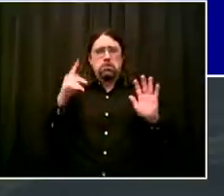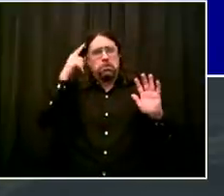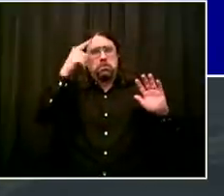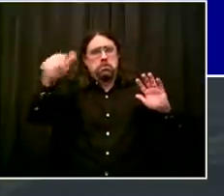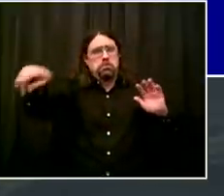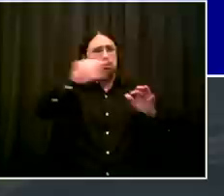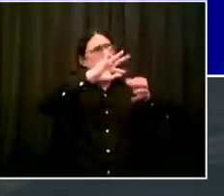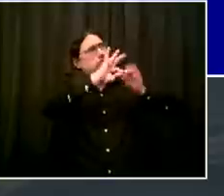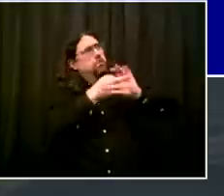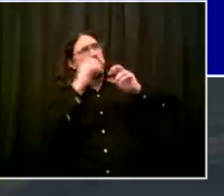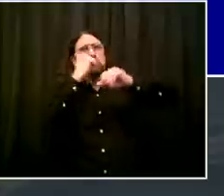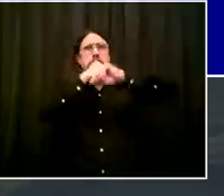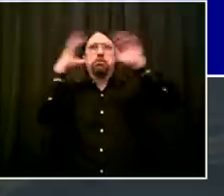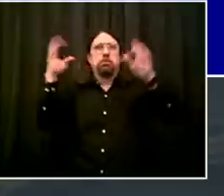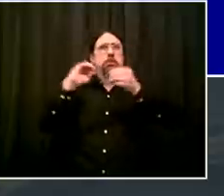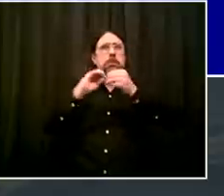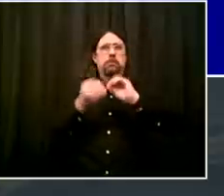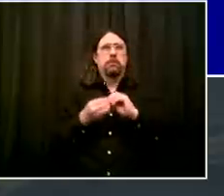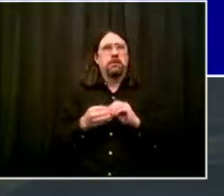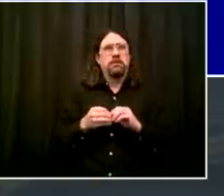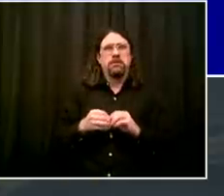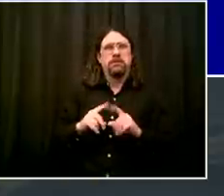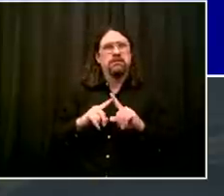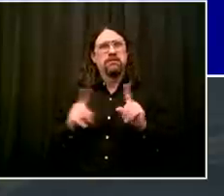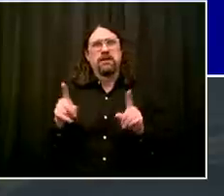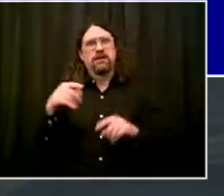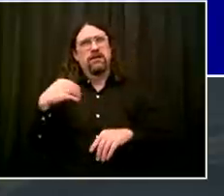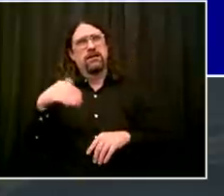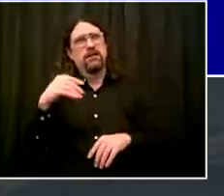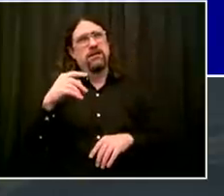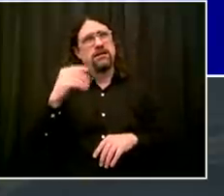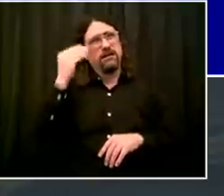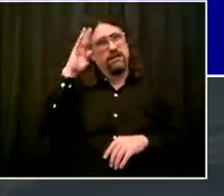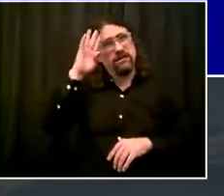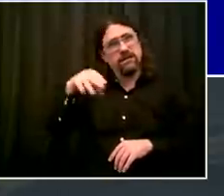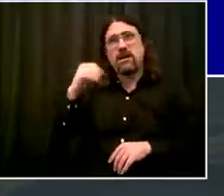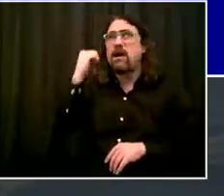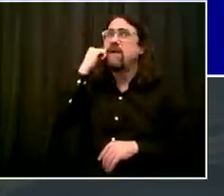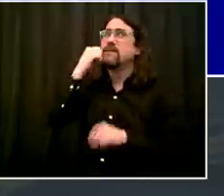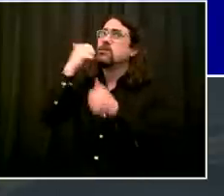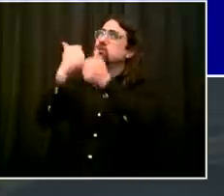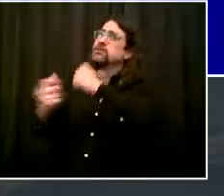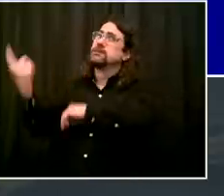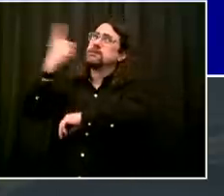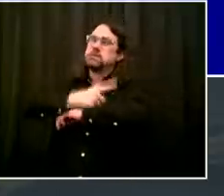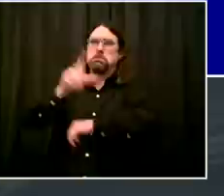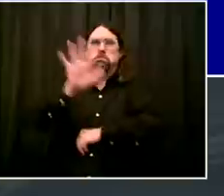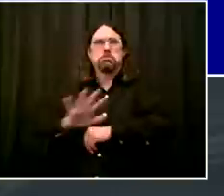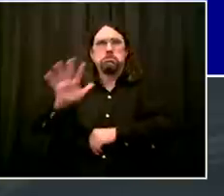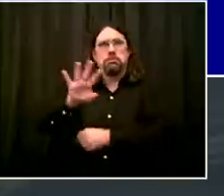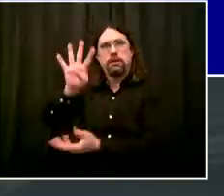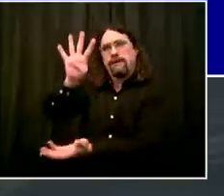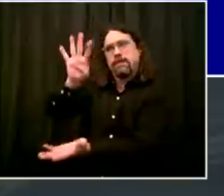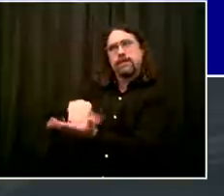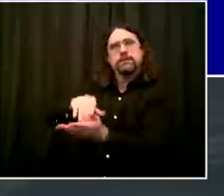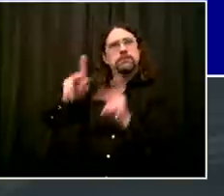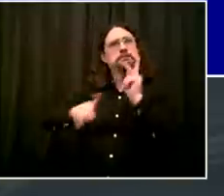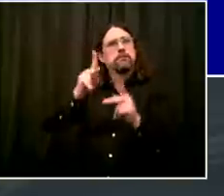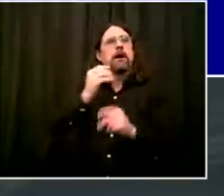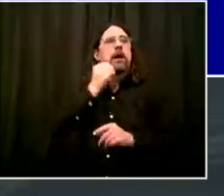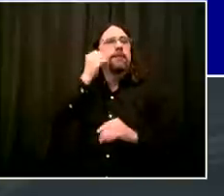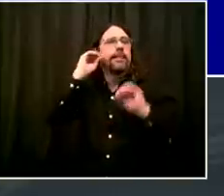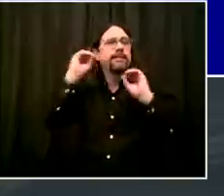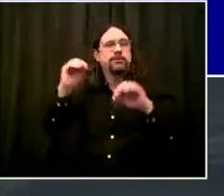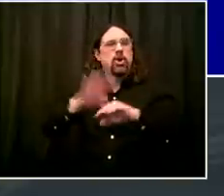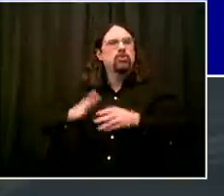on any given day in New York City. When you see 100 people in a week come in to shelter and stay there, that's actually a